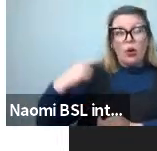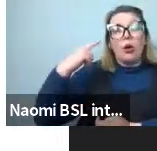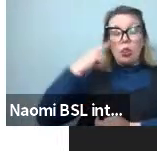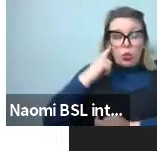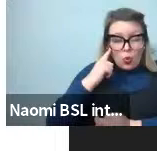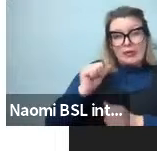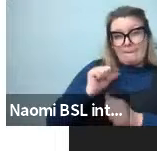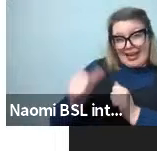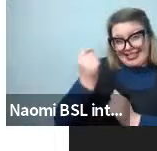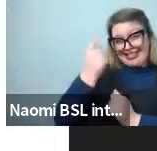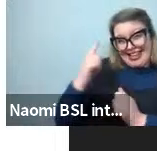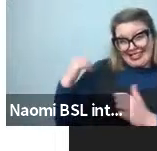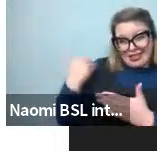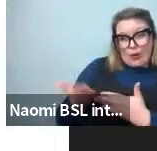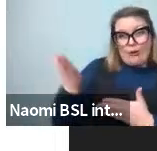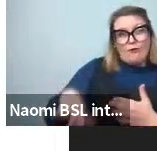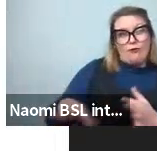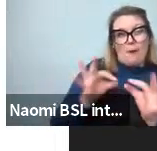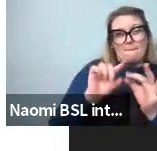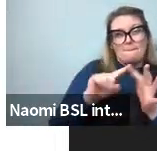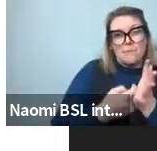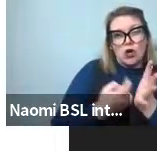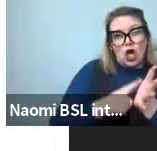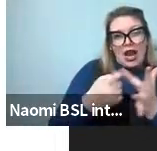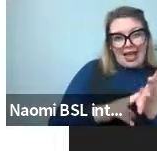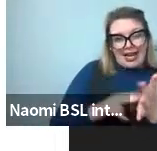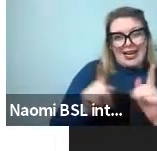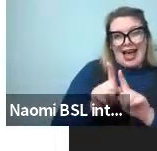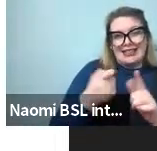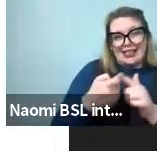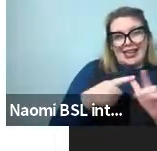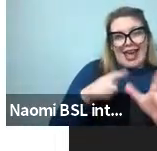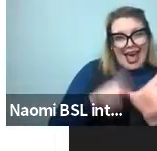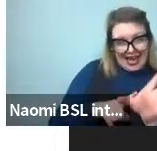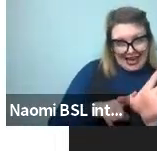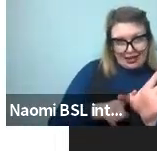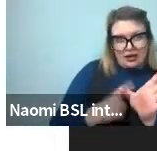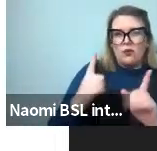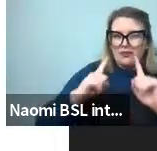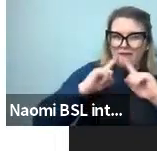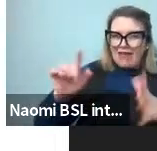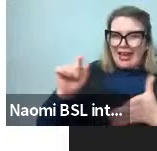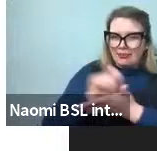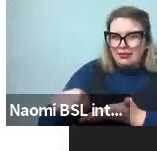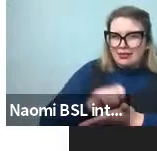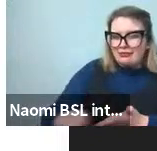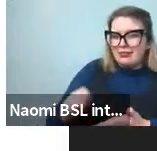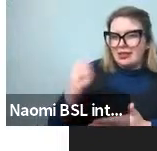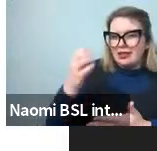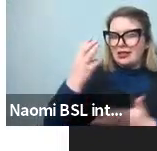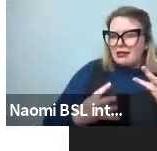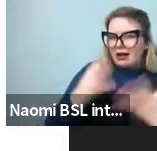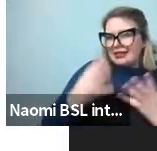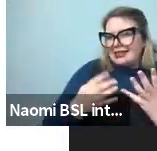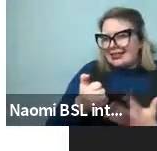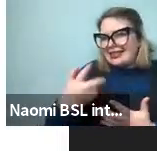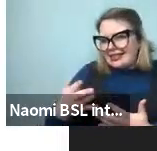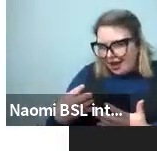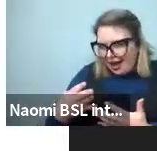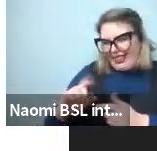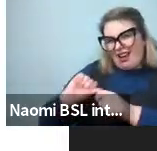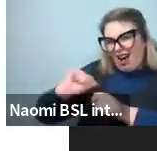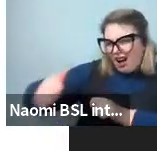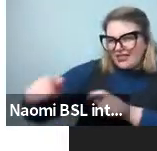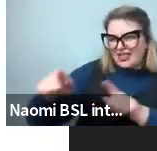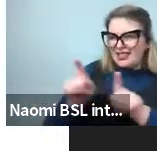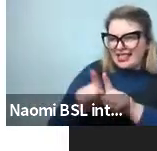Kaye, who published a famous paper in 1969 and published several other papers with similar claims after that. Berlin and